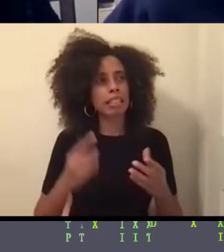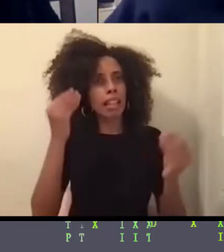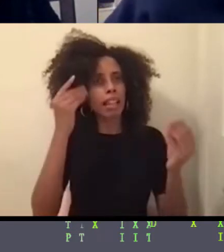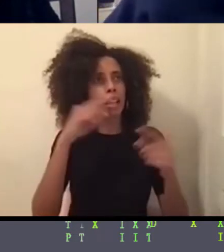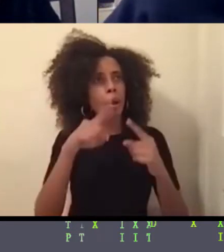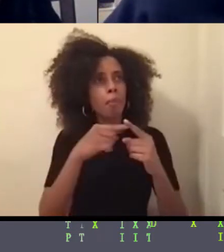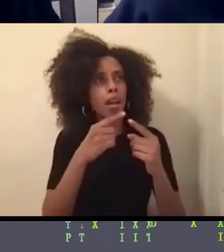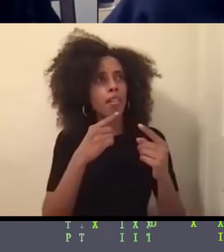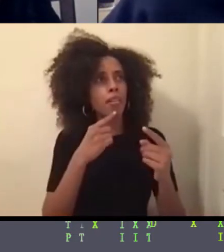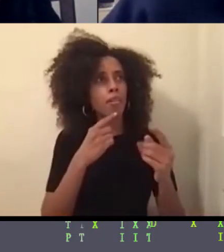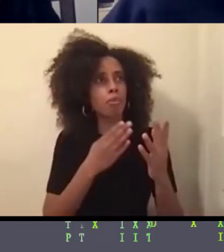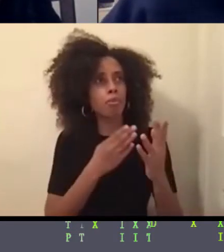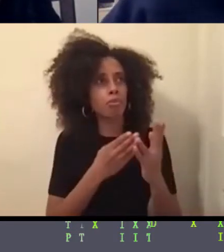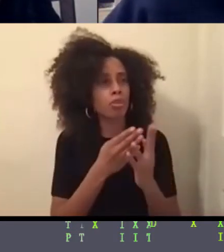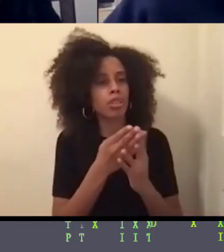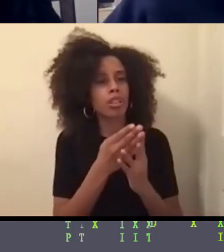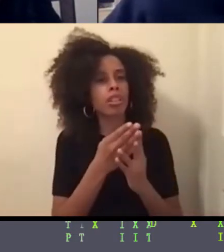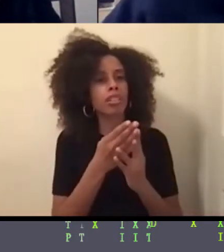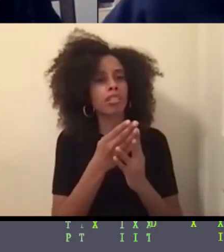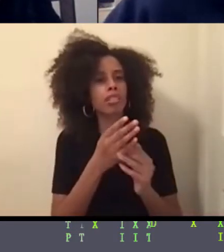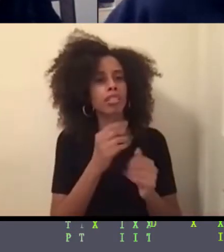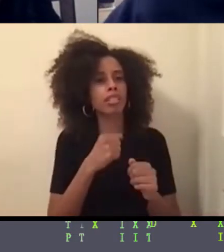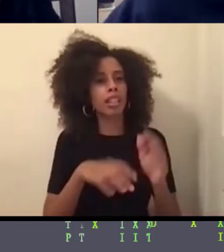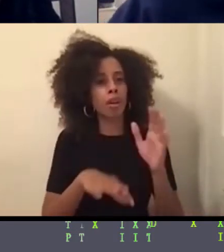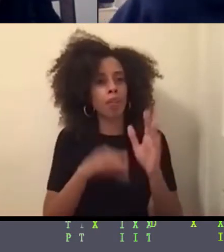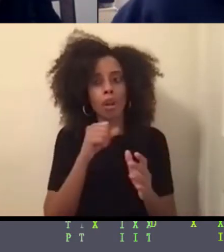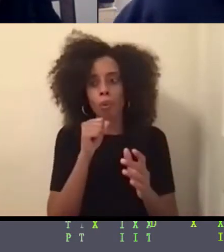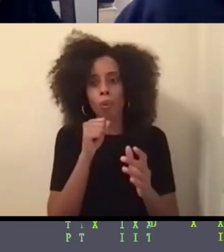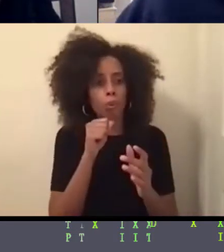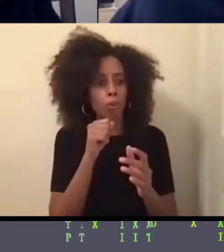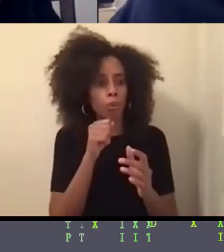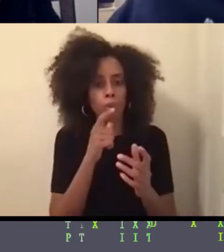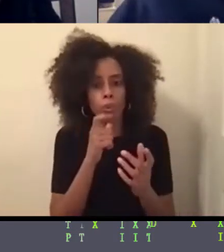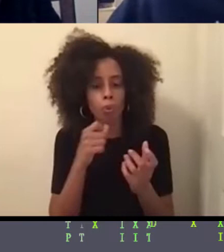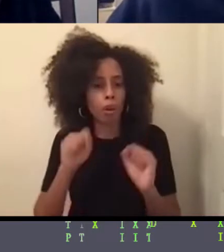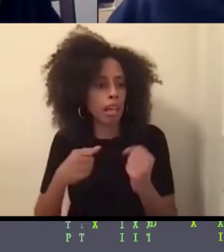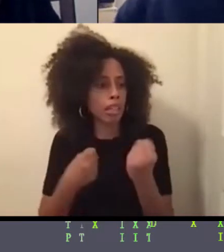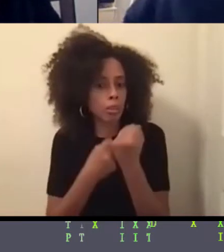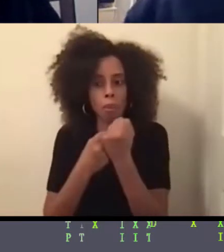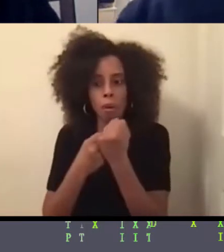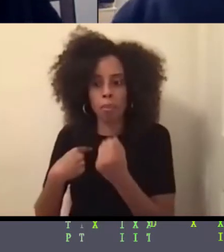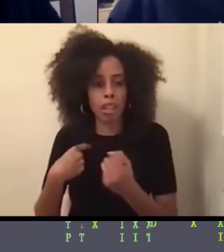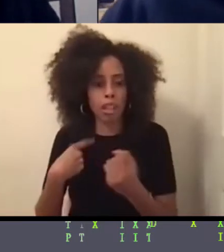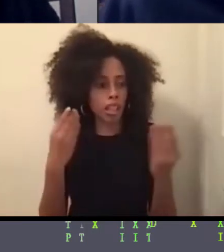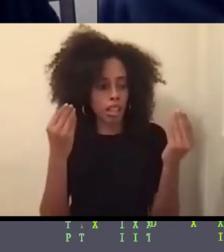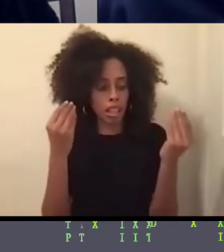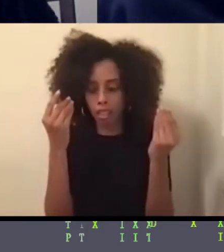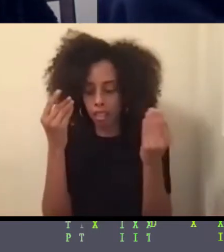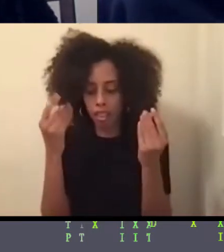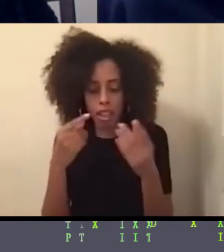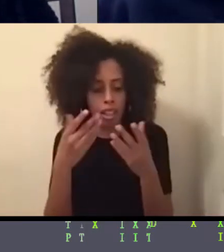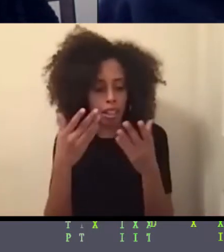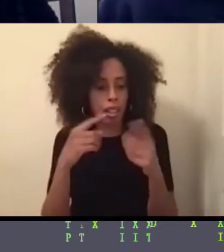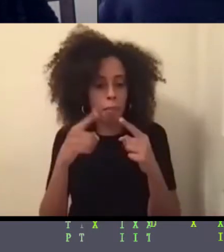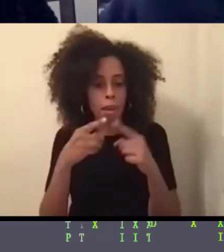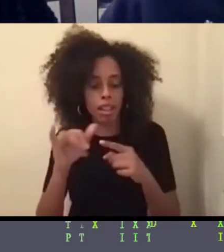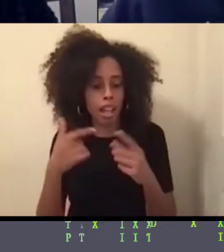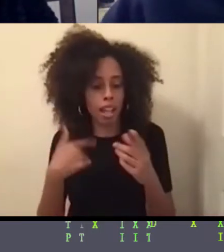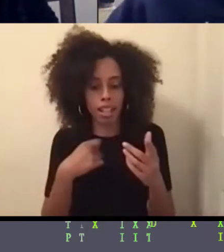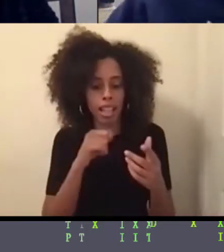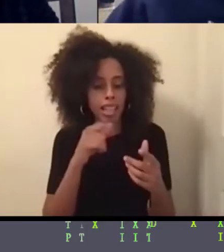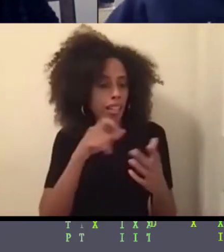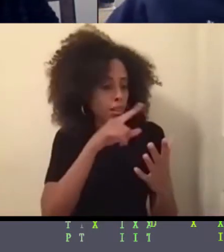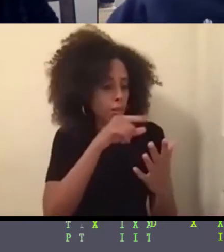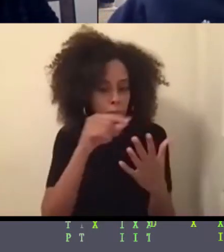to, um, find who to lean on has made me think about it a lot of like, oh, I have to kind of pick and choose. Um,